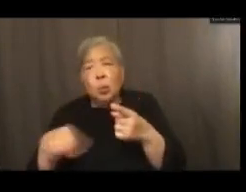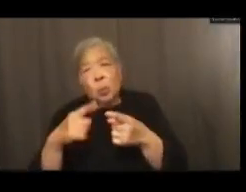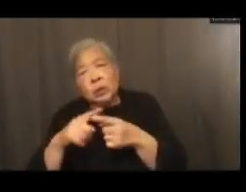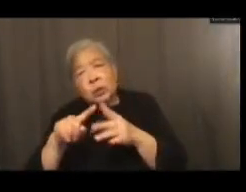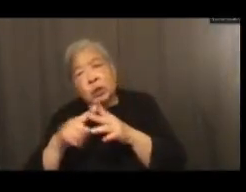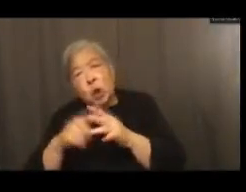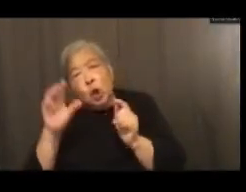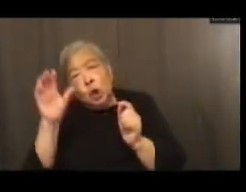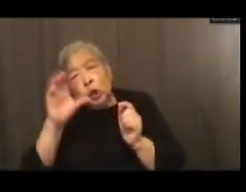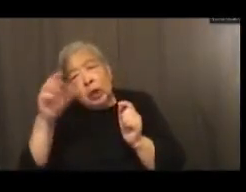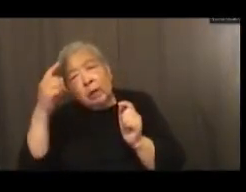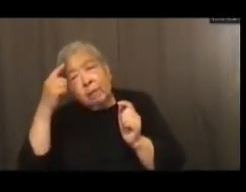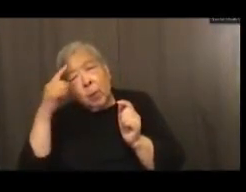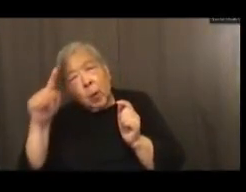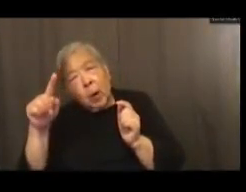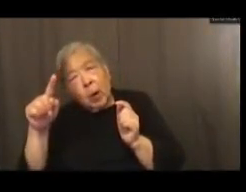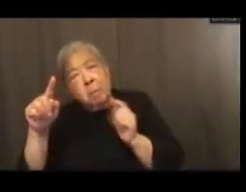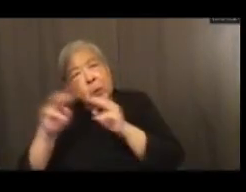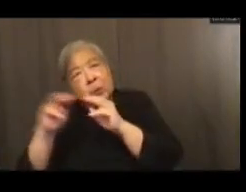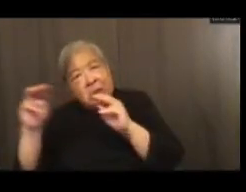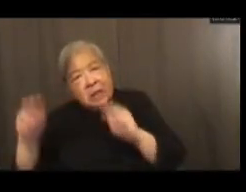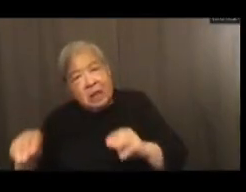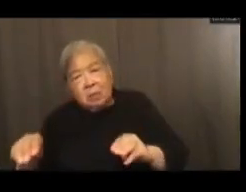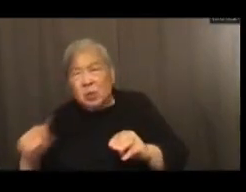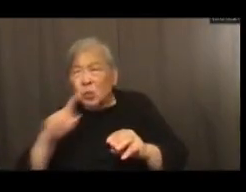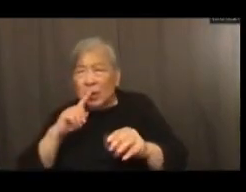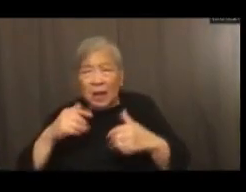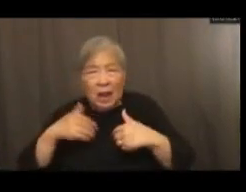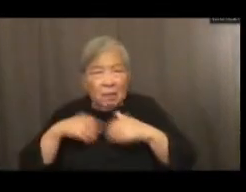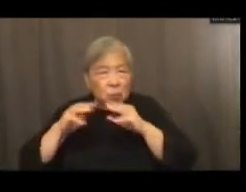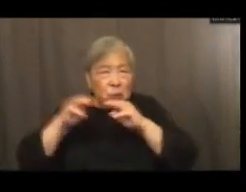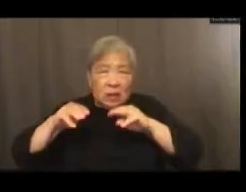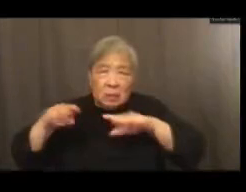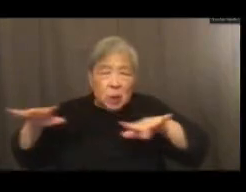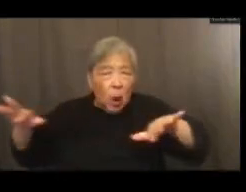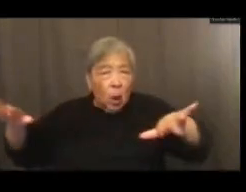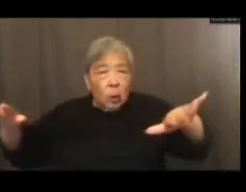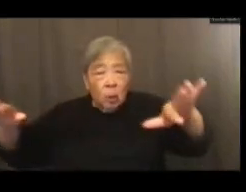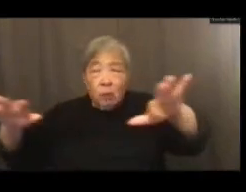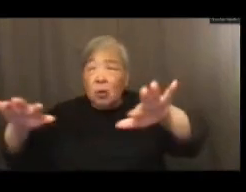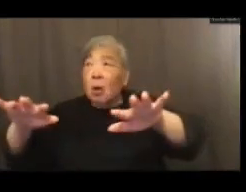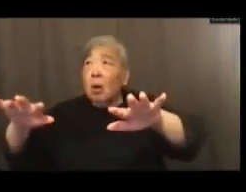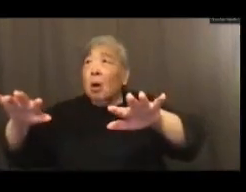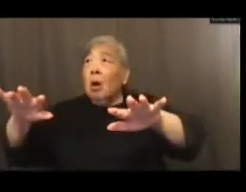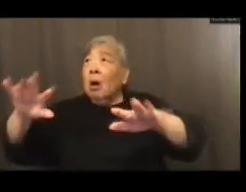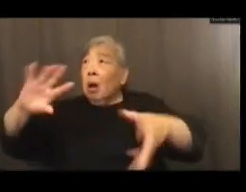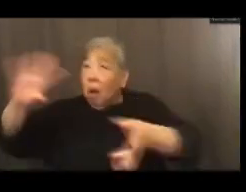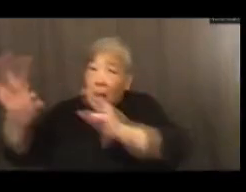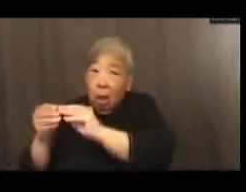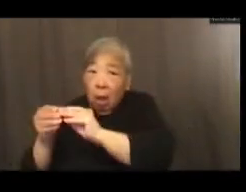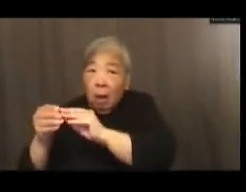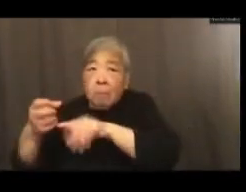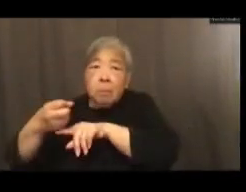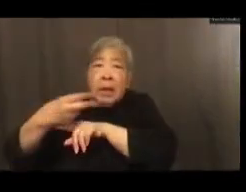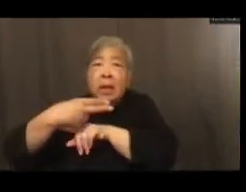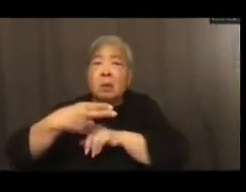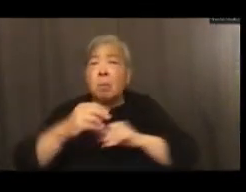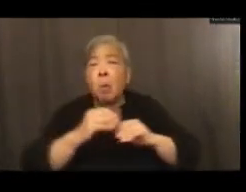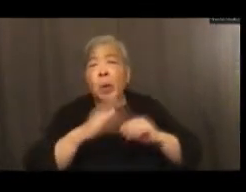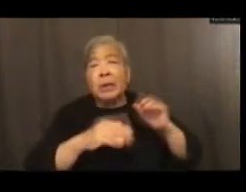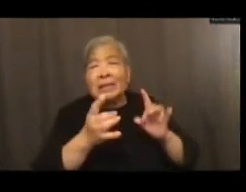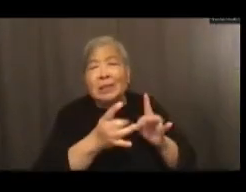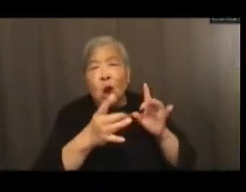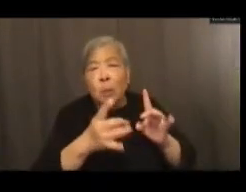looking for them, there are museums everywhere. And so obviously, even as large